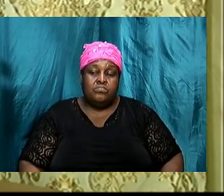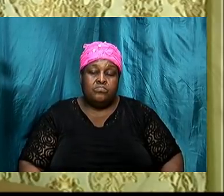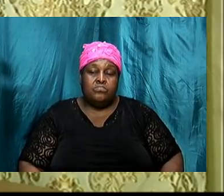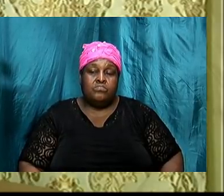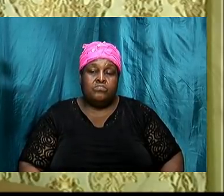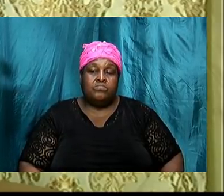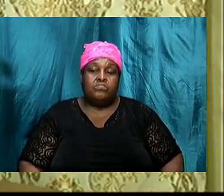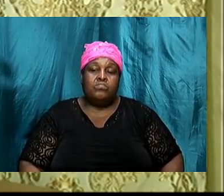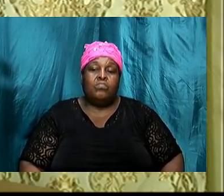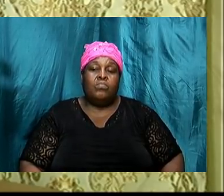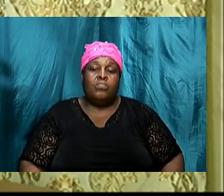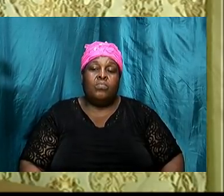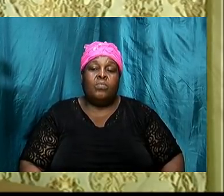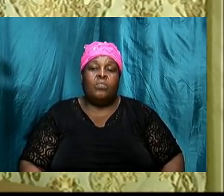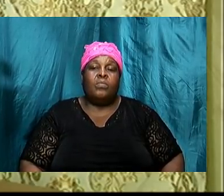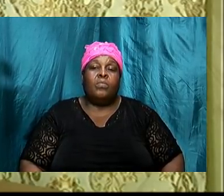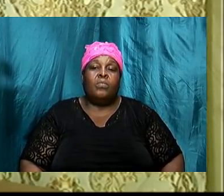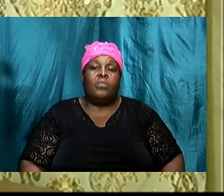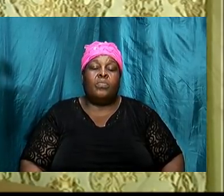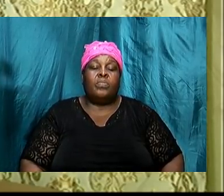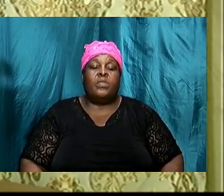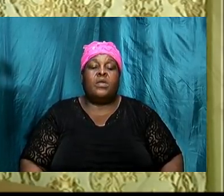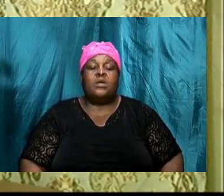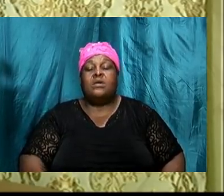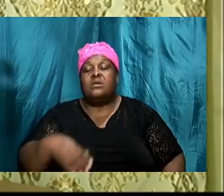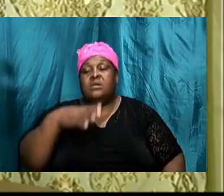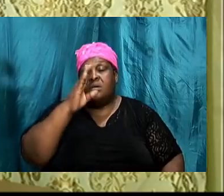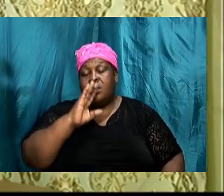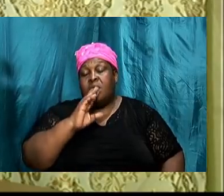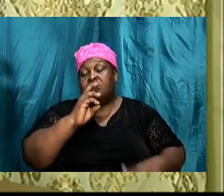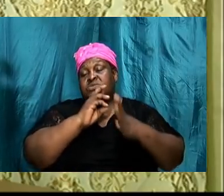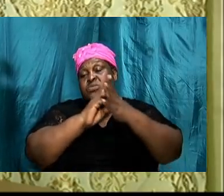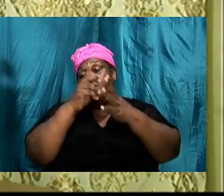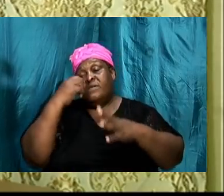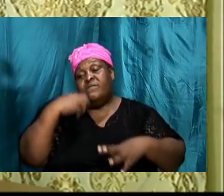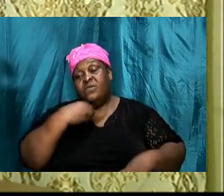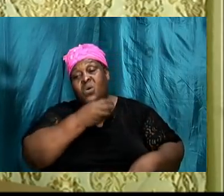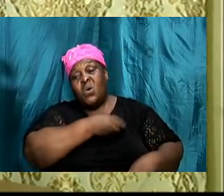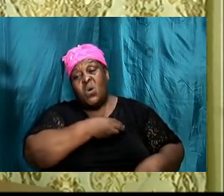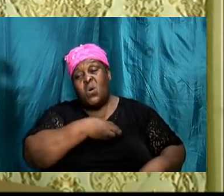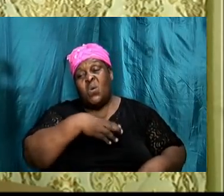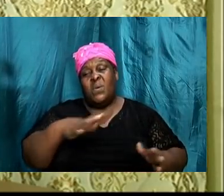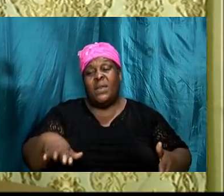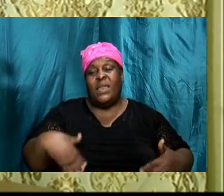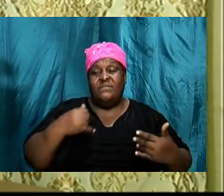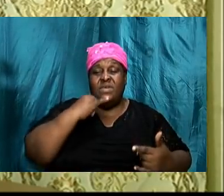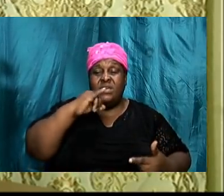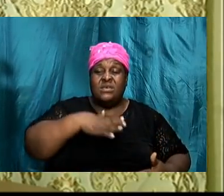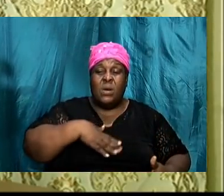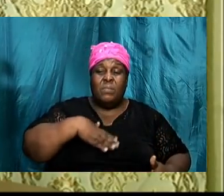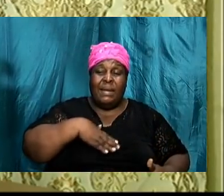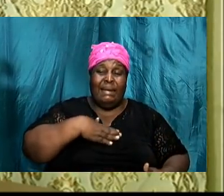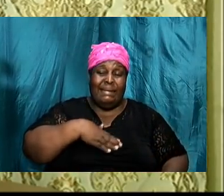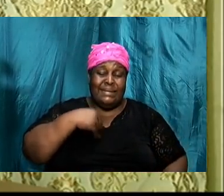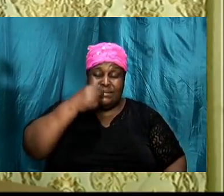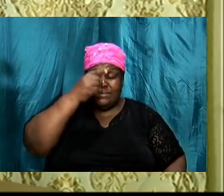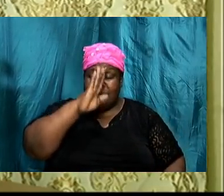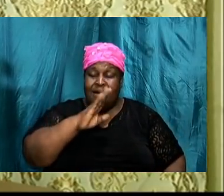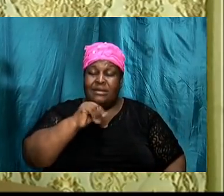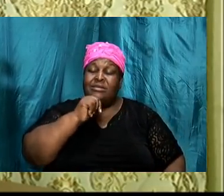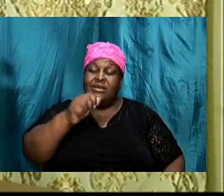so we said the key to discovering God's will for our life is to please him and not ourselves